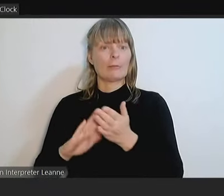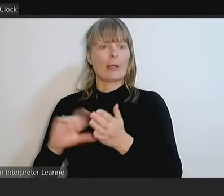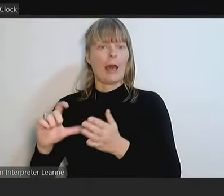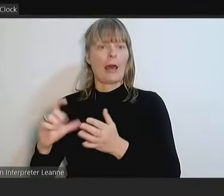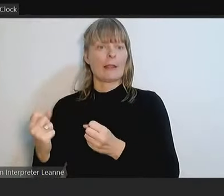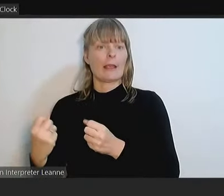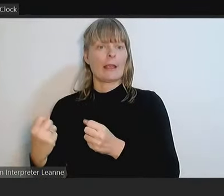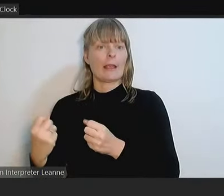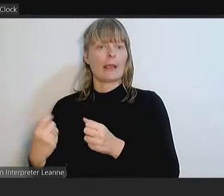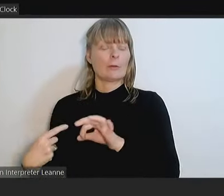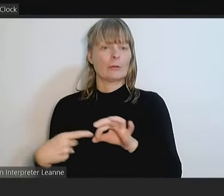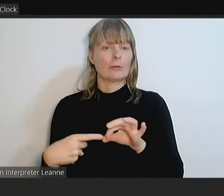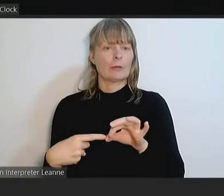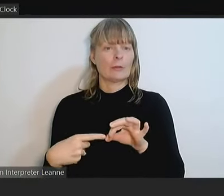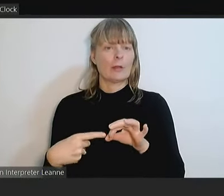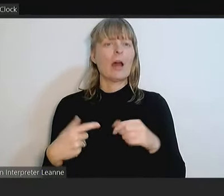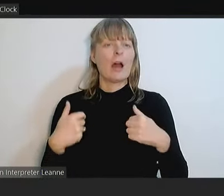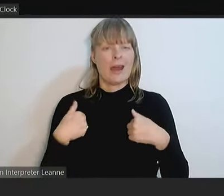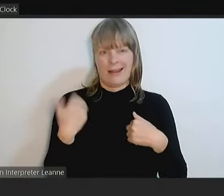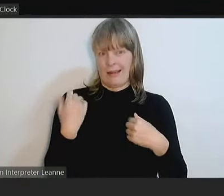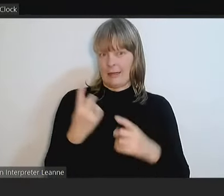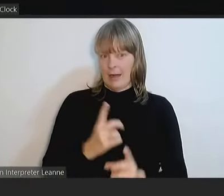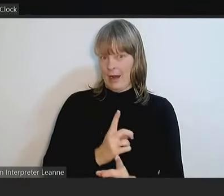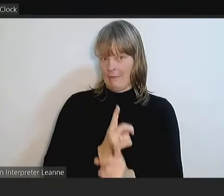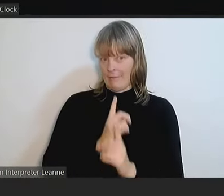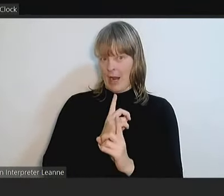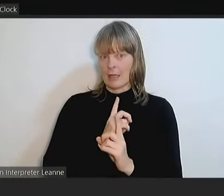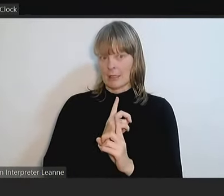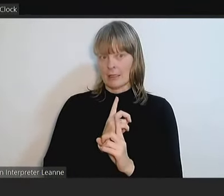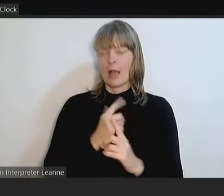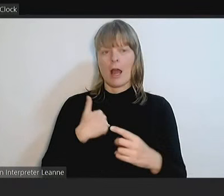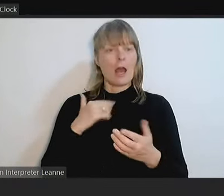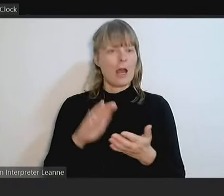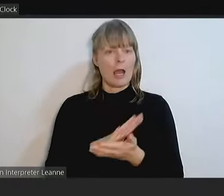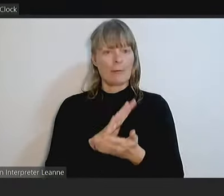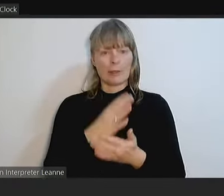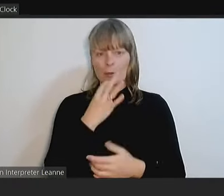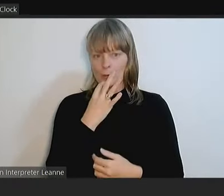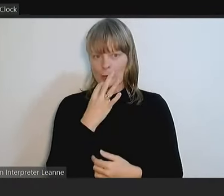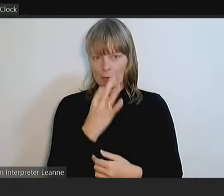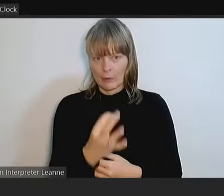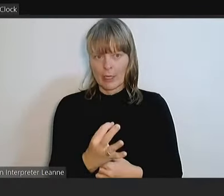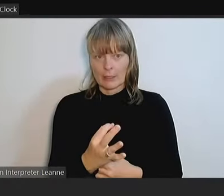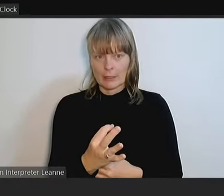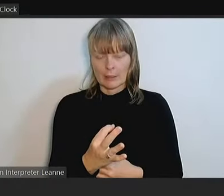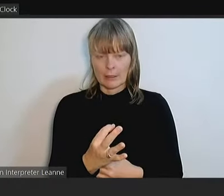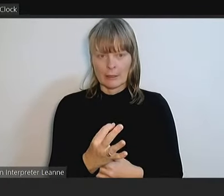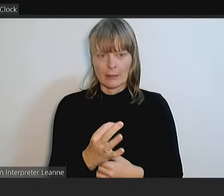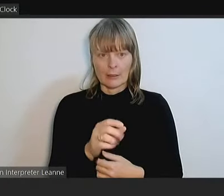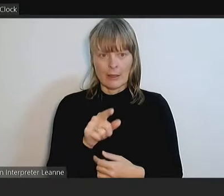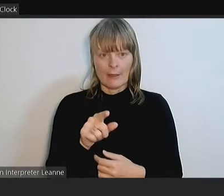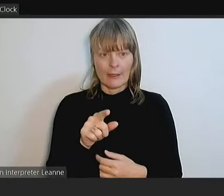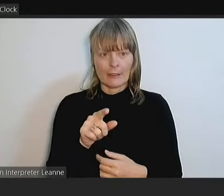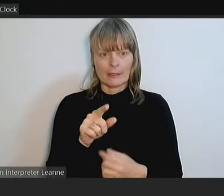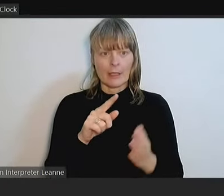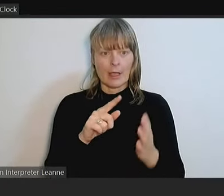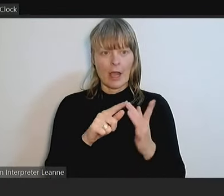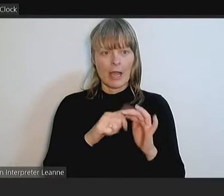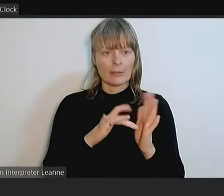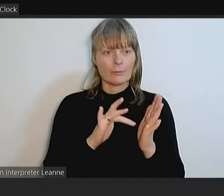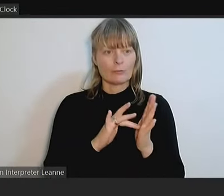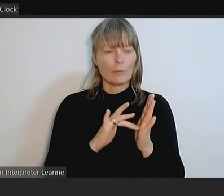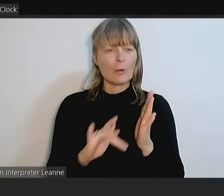As per the advice we've just been given, I'm happy to request that this item be, um, removed or, uh, what was it?